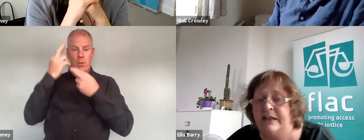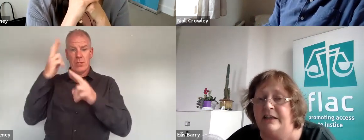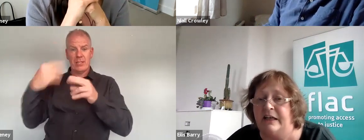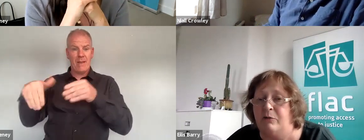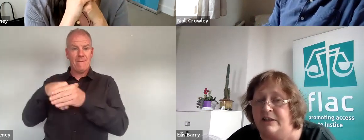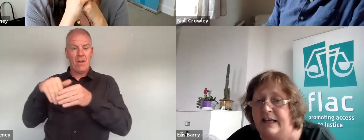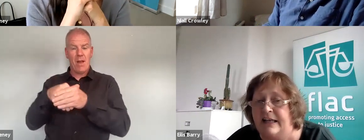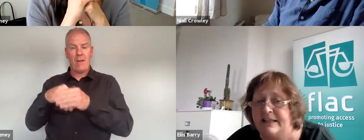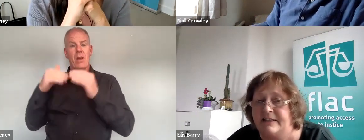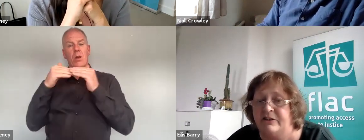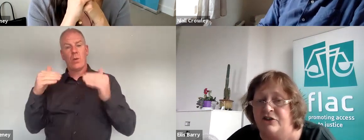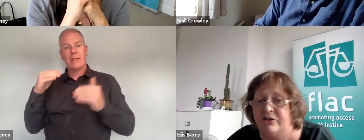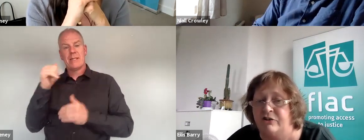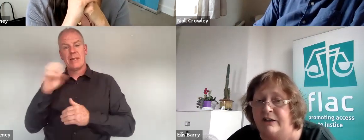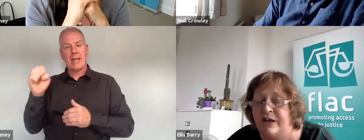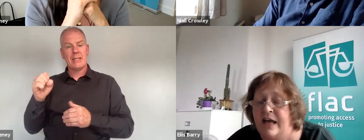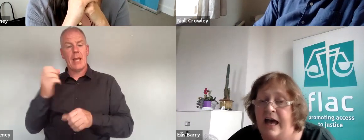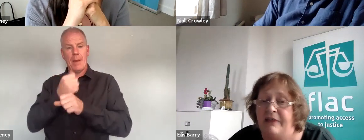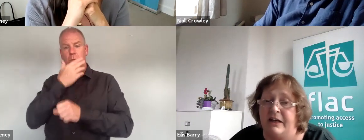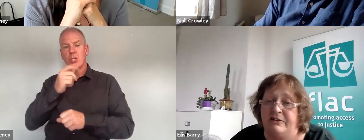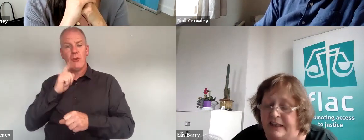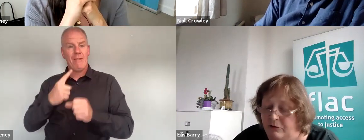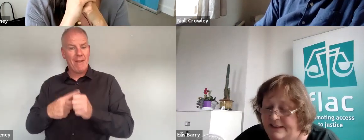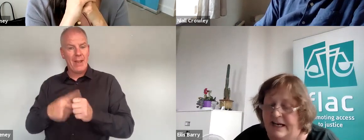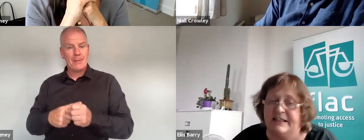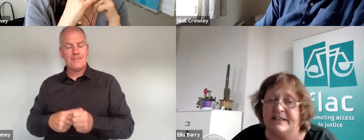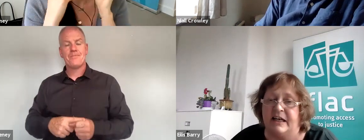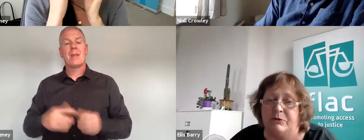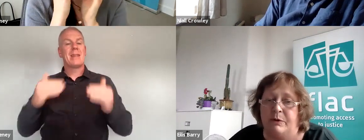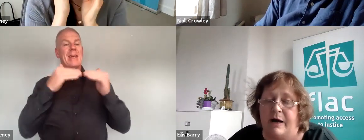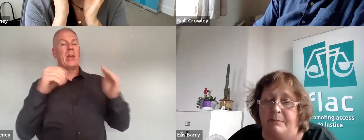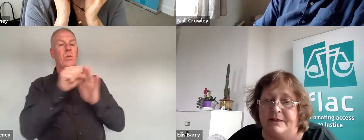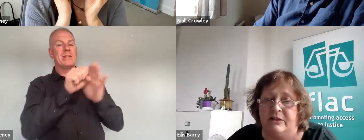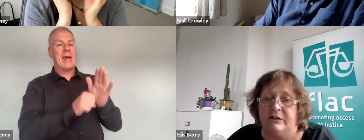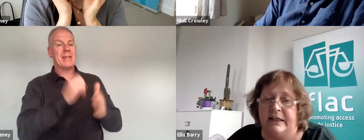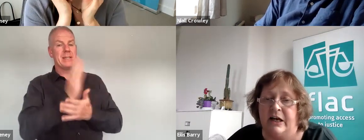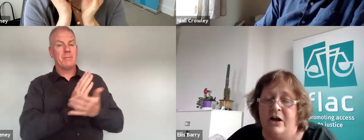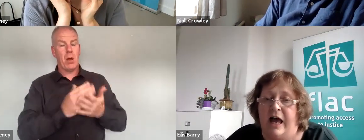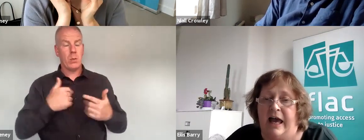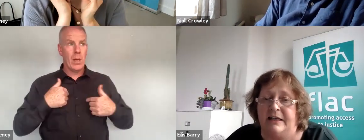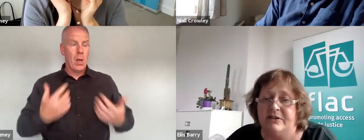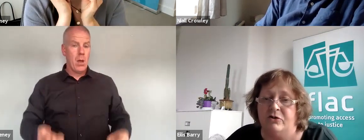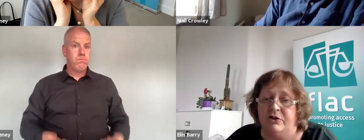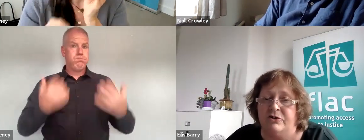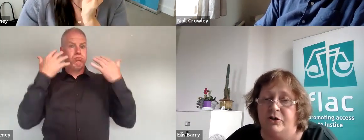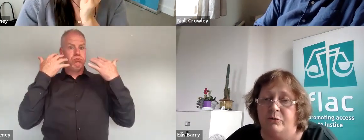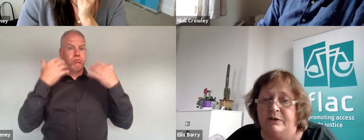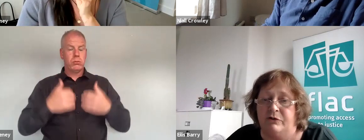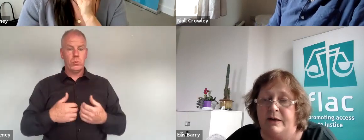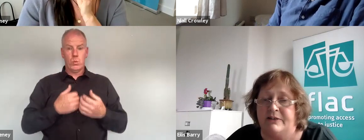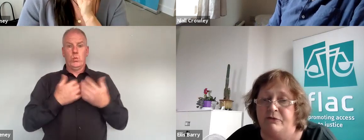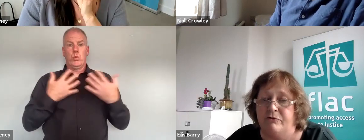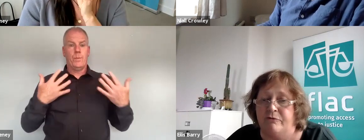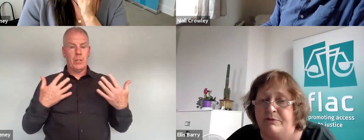in equality cases on the gender ground and then on the equal status side we were absolutely snowed under